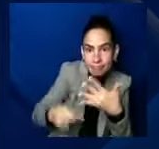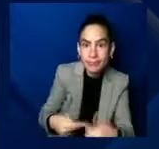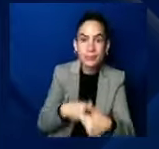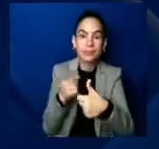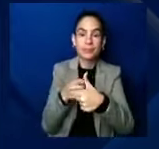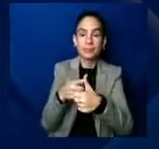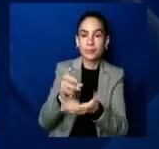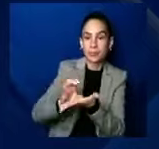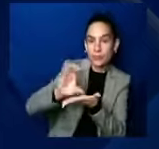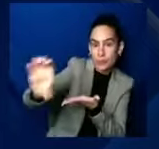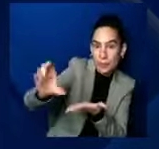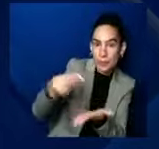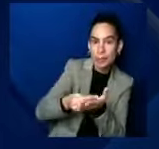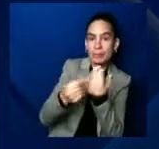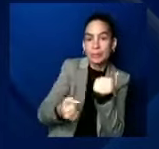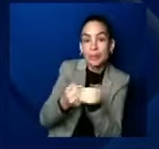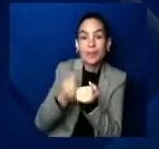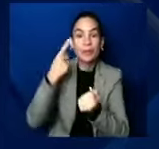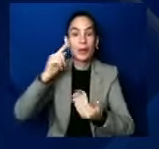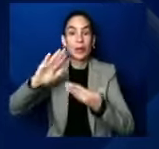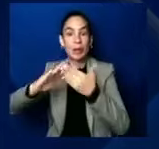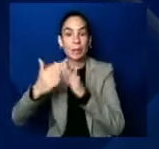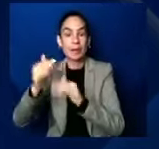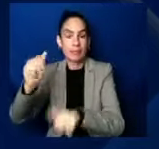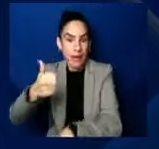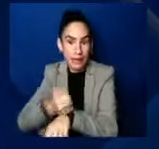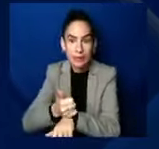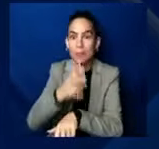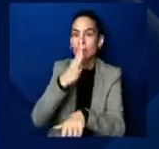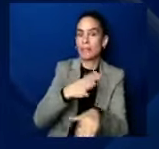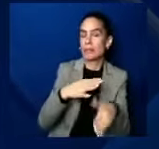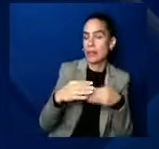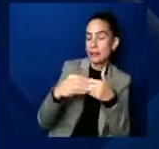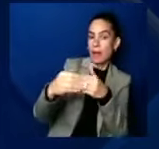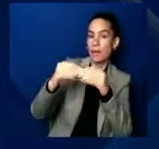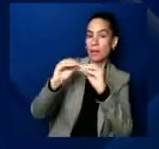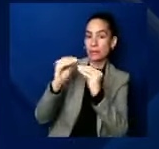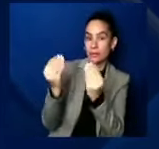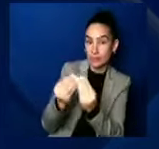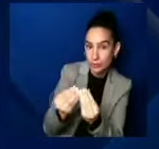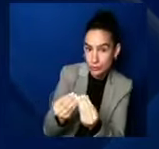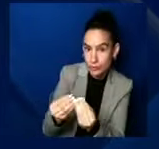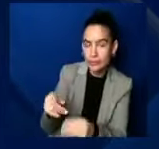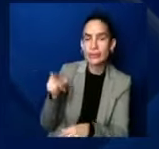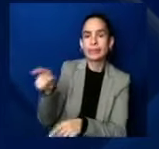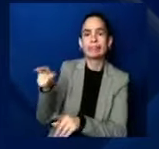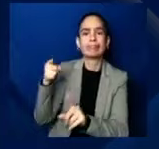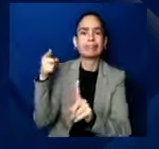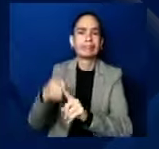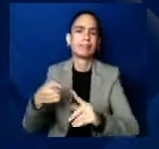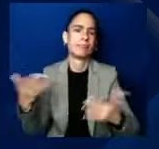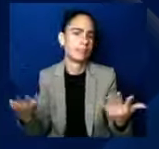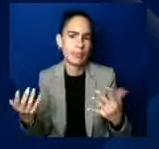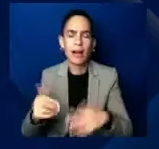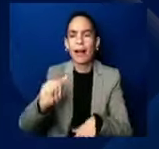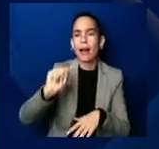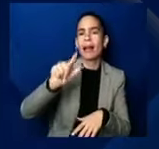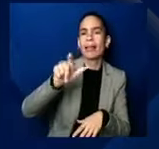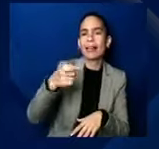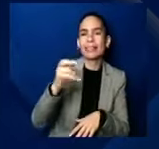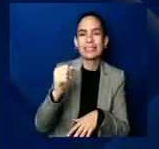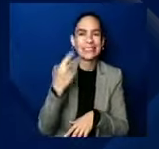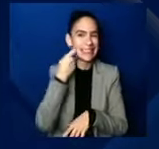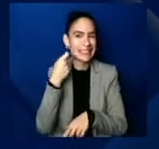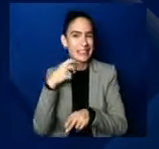um, women-led organizations of color, which really speaks to directly what Alexis was saying. We're going to be funding community-based